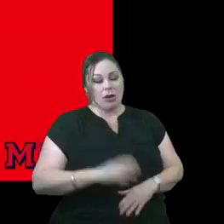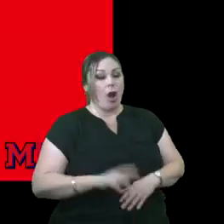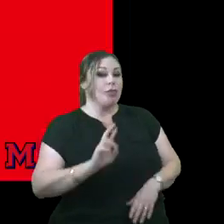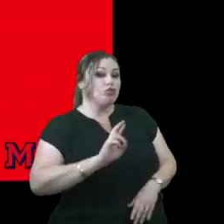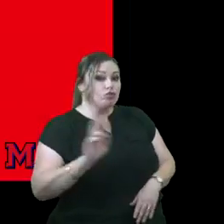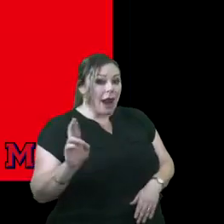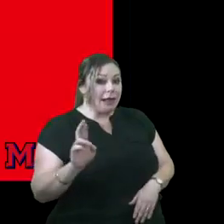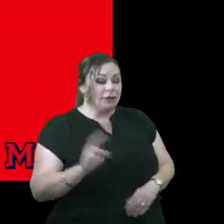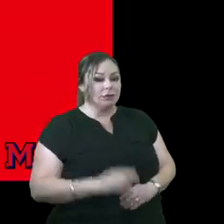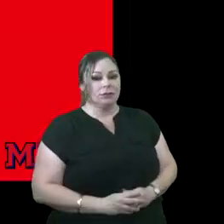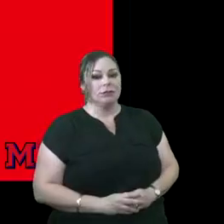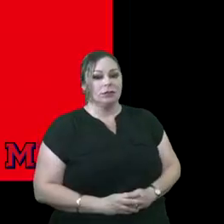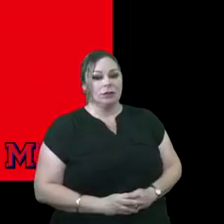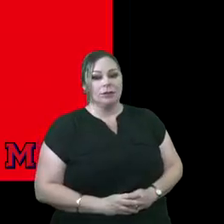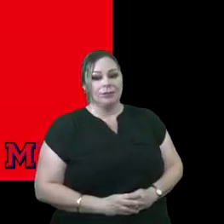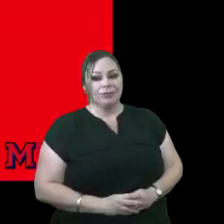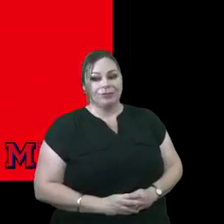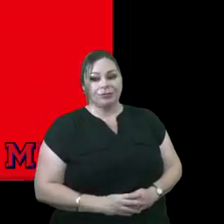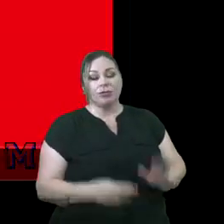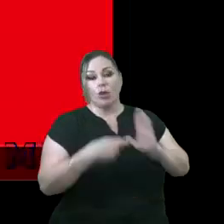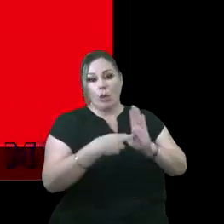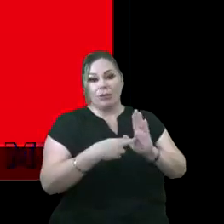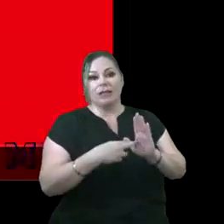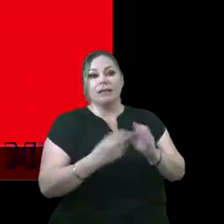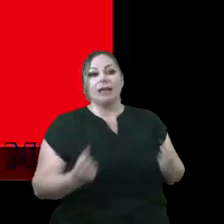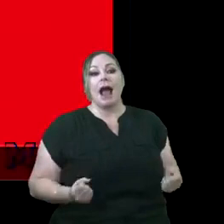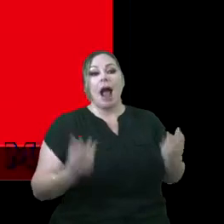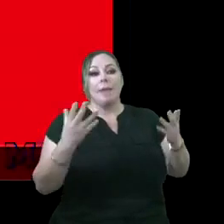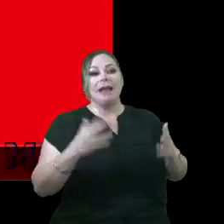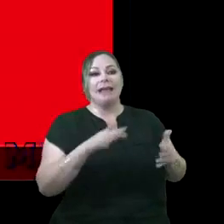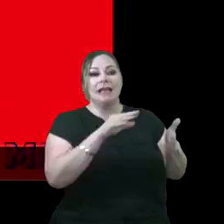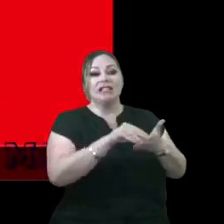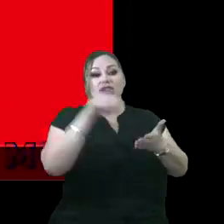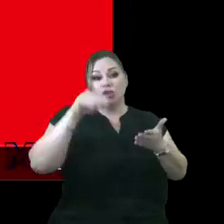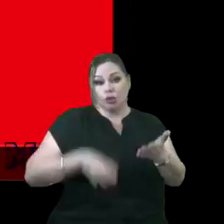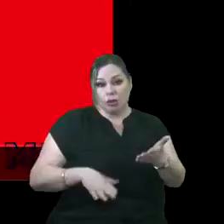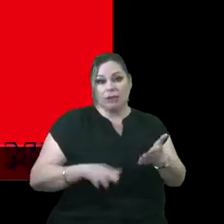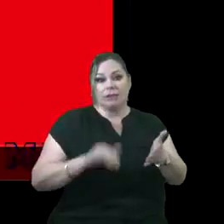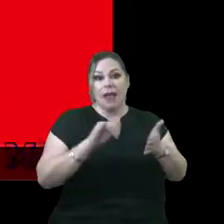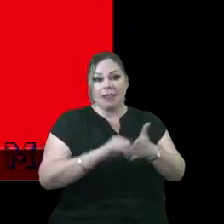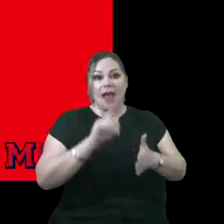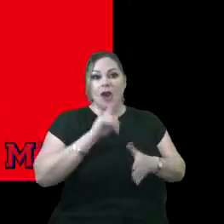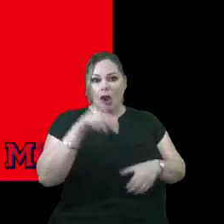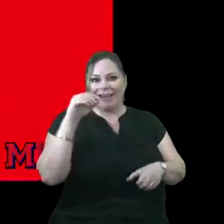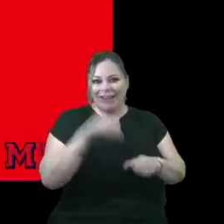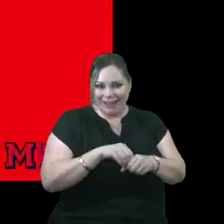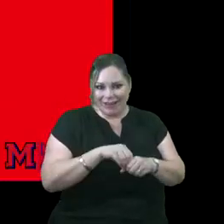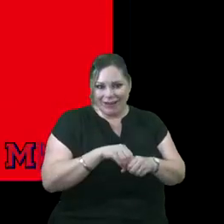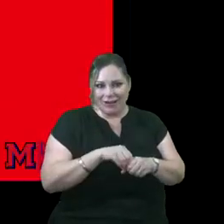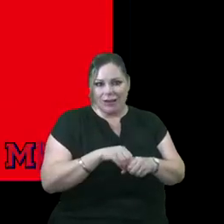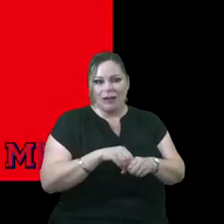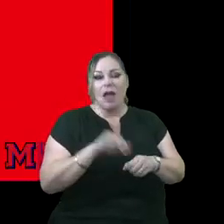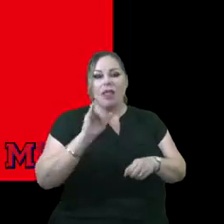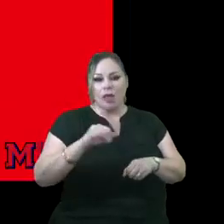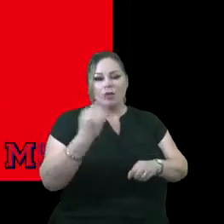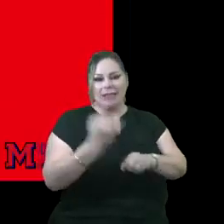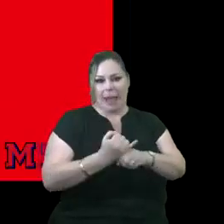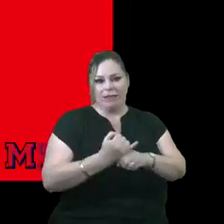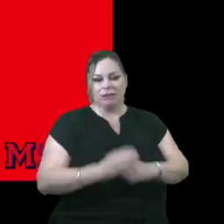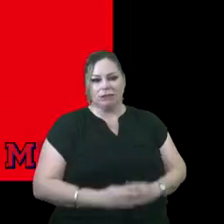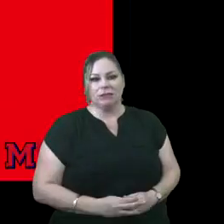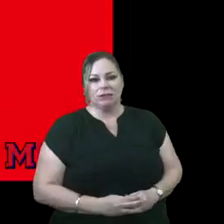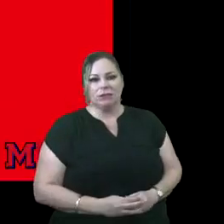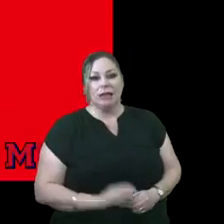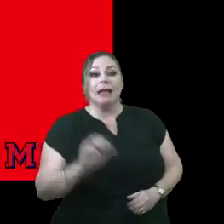hand side you will see that this represents the number of scholars who are actually sitting in the rated campuses. So again